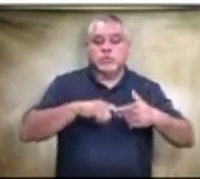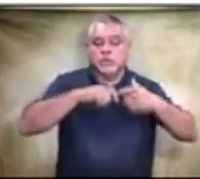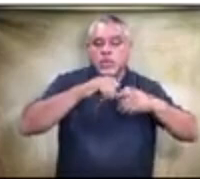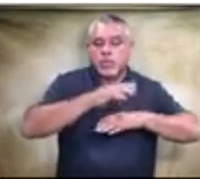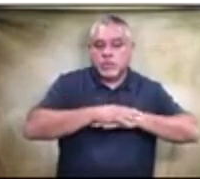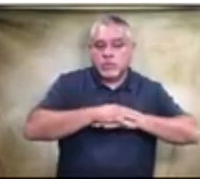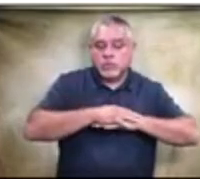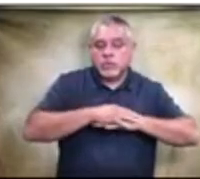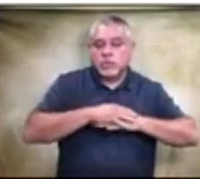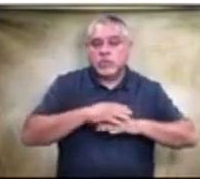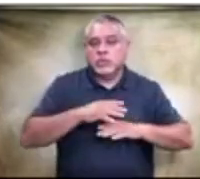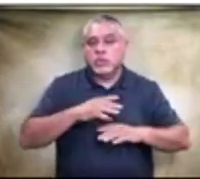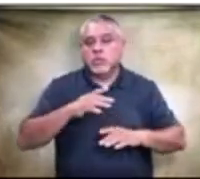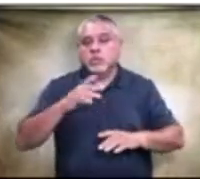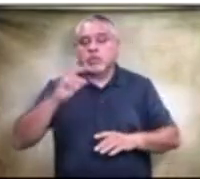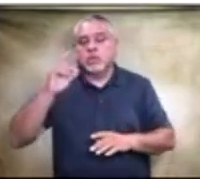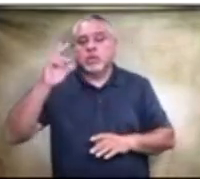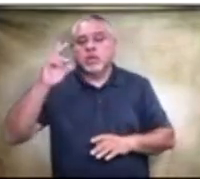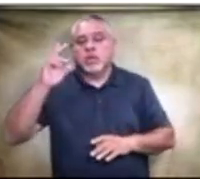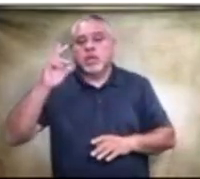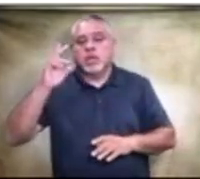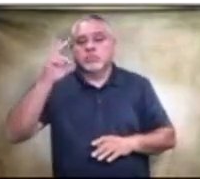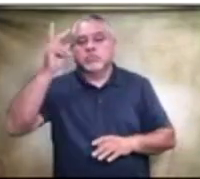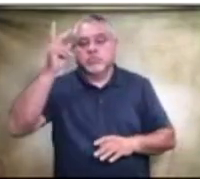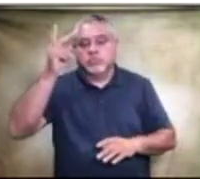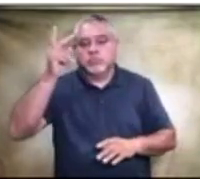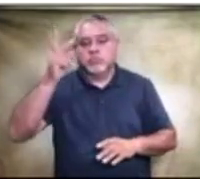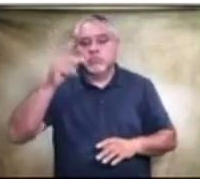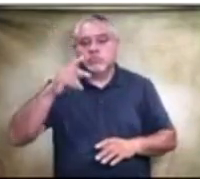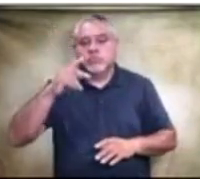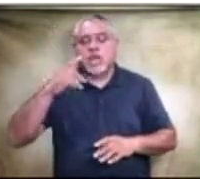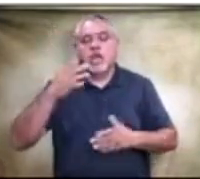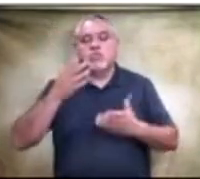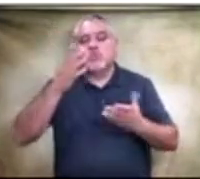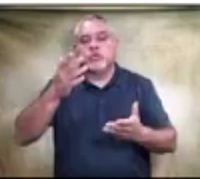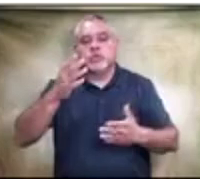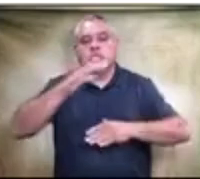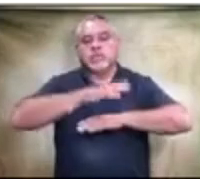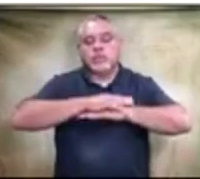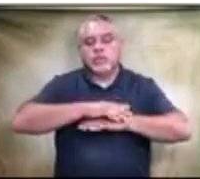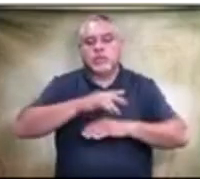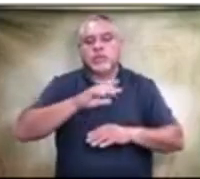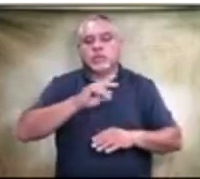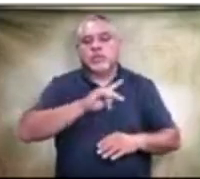I'll move to table the K-8 campus. I have a motion